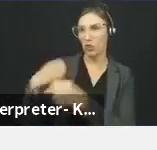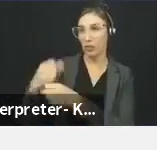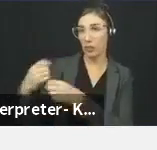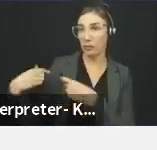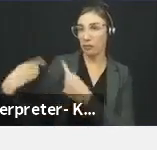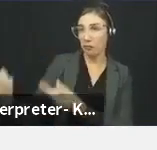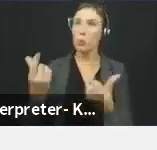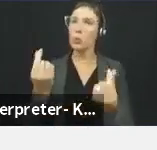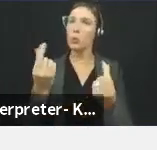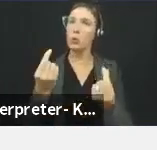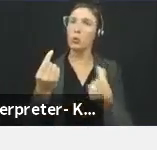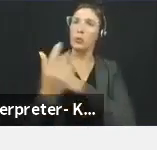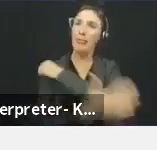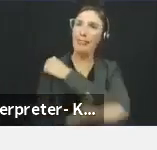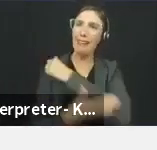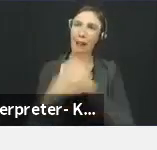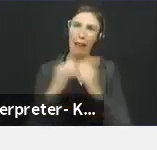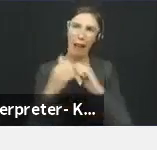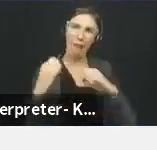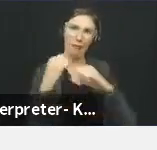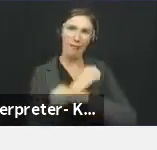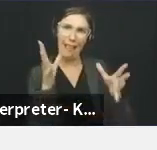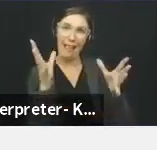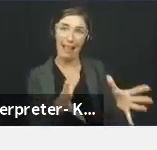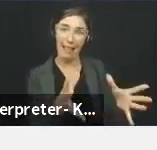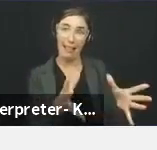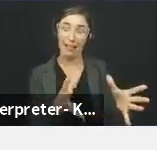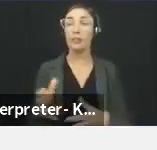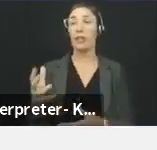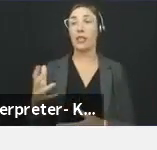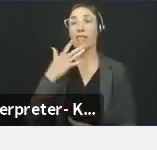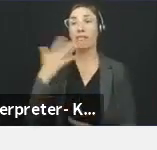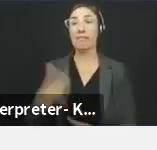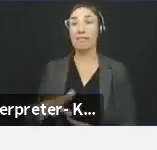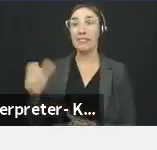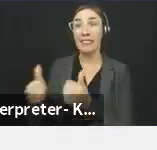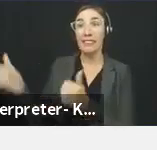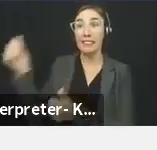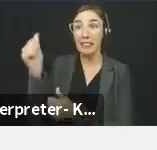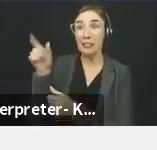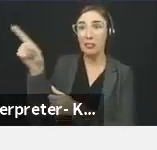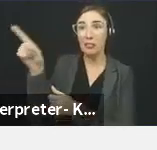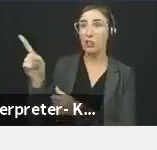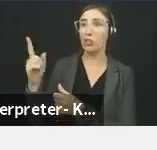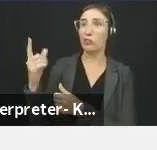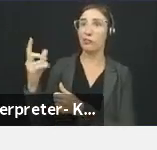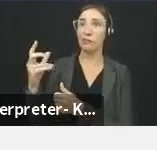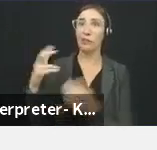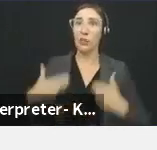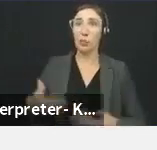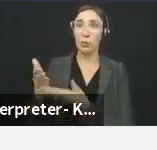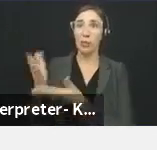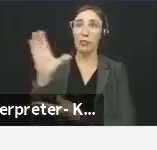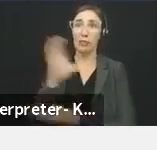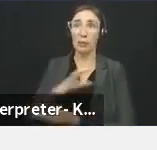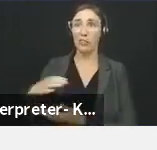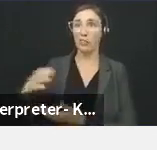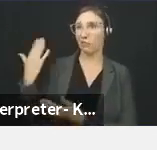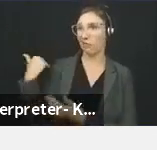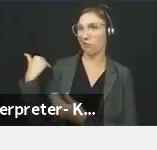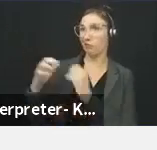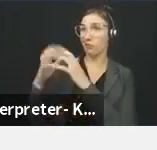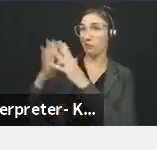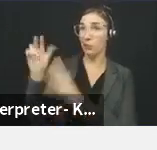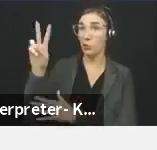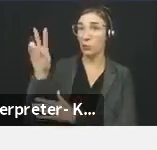We are very fortunate as County Executive Latimer has been a champion of the Human Rights Commission since its inception in 2000, when he was a